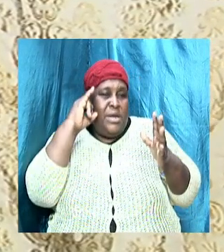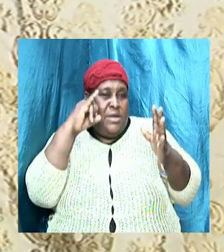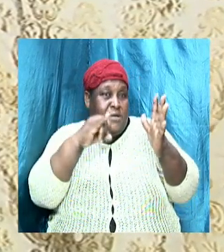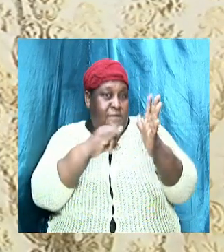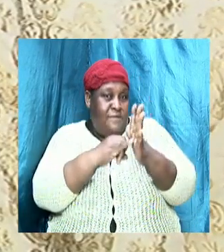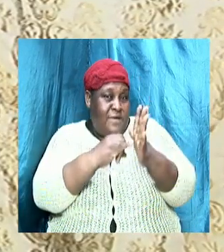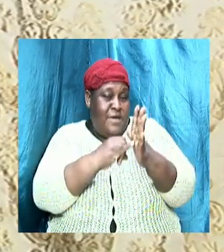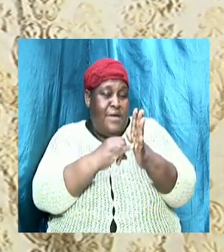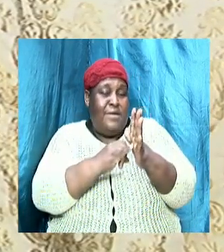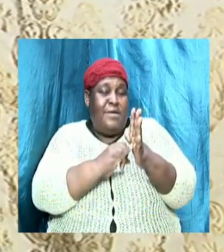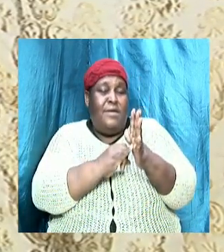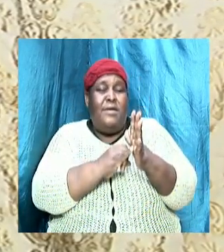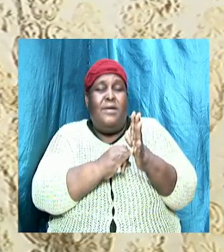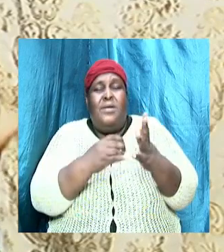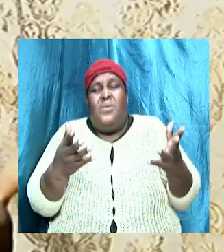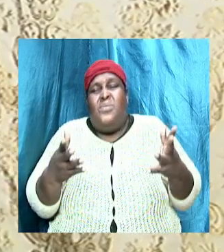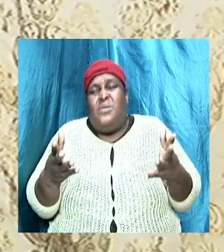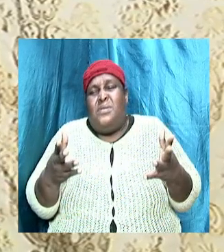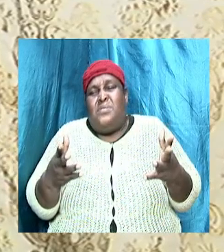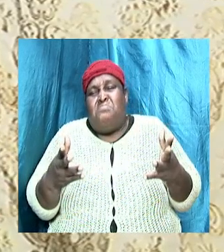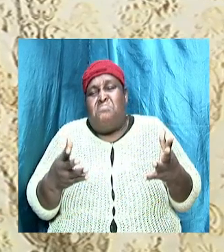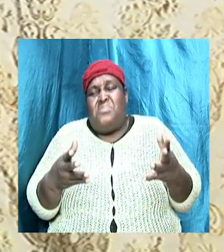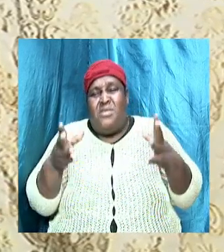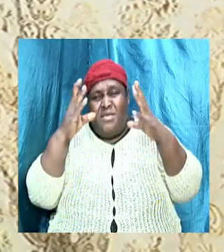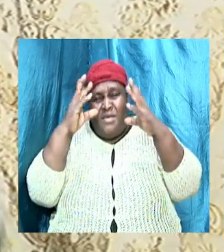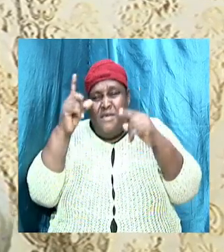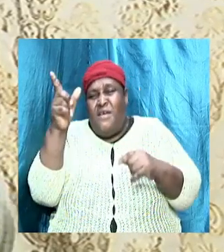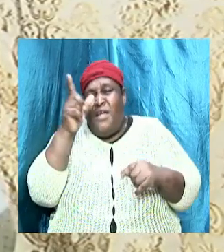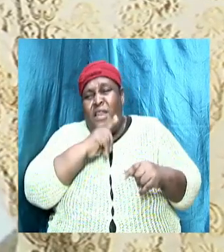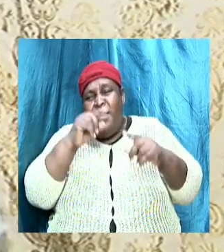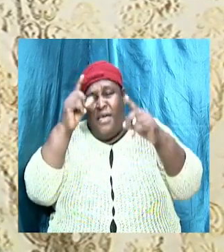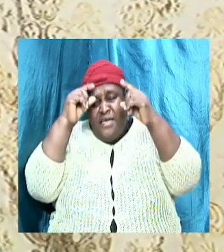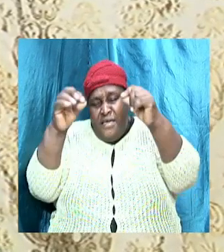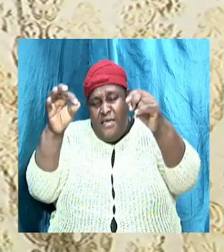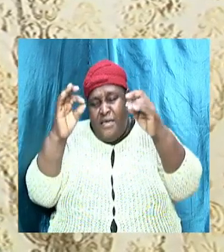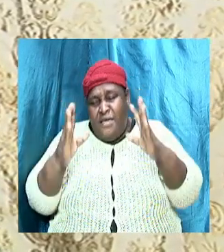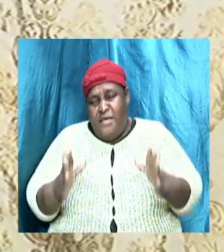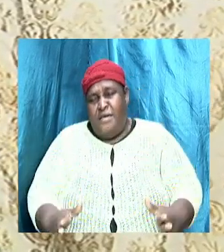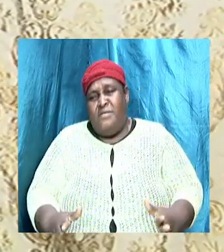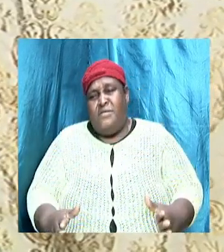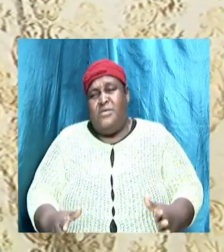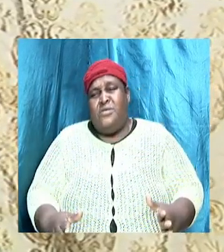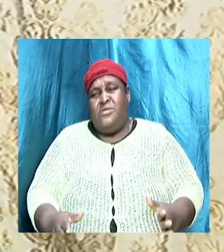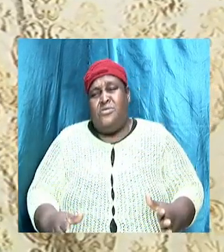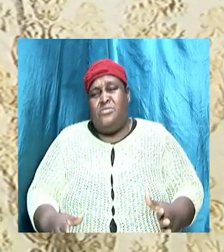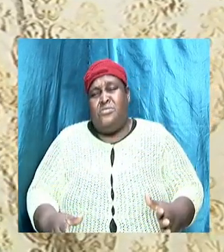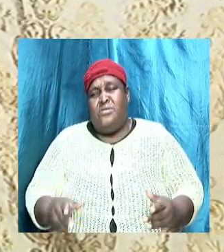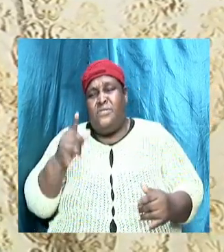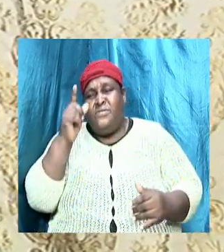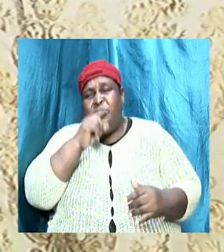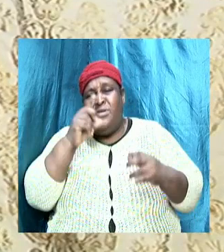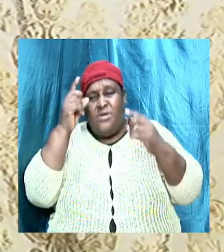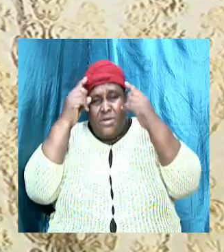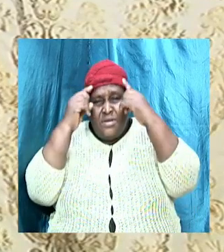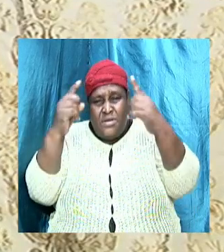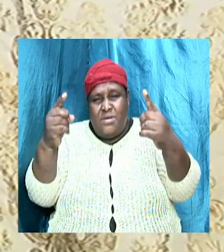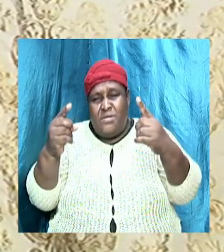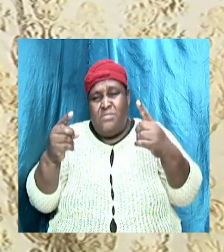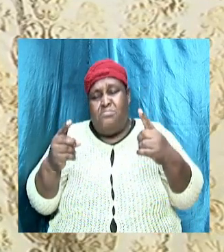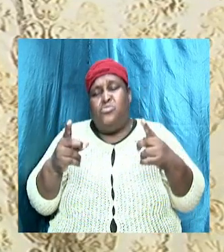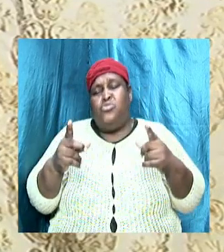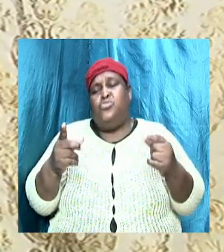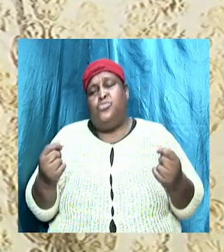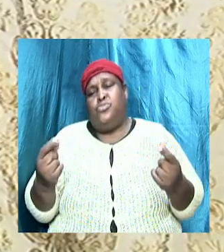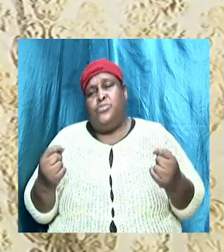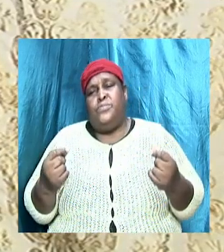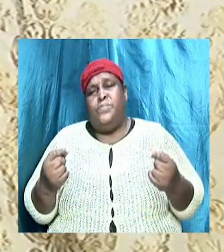these false teachers and what false doctrine entails and what true doctrine entails. But I want